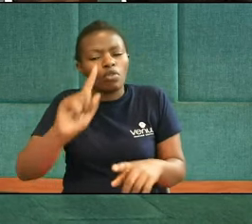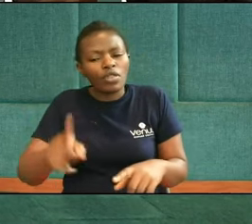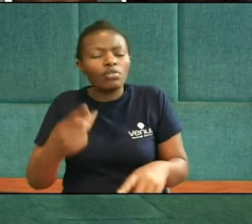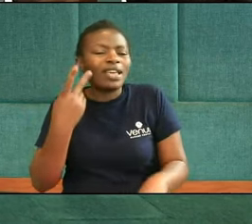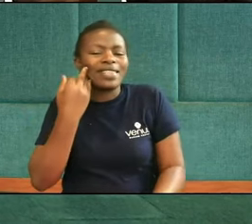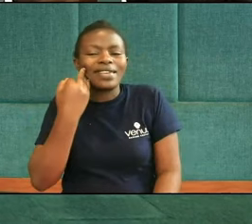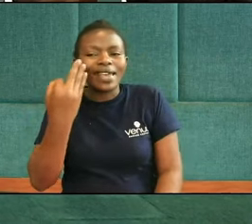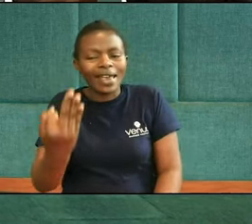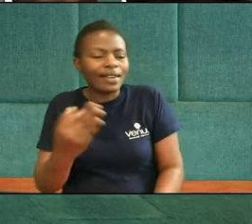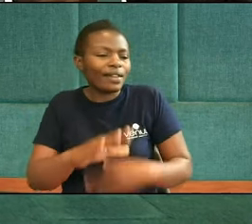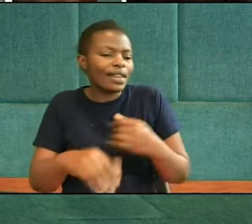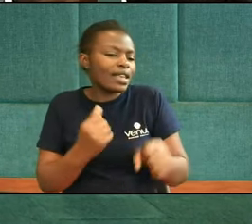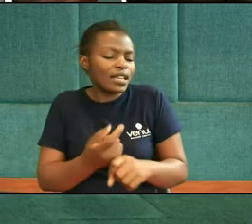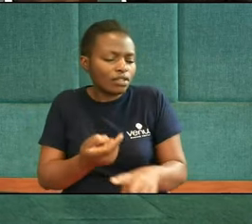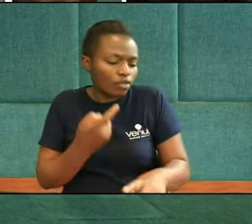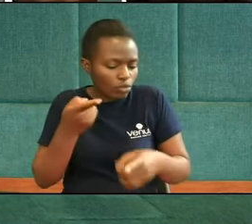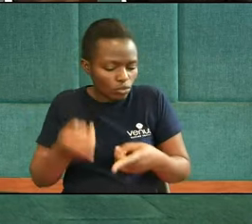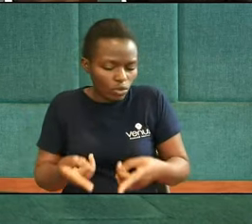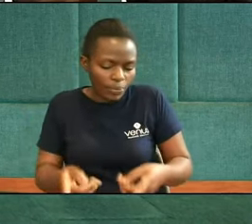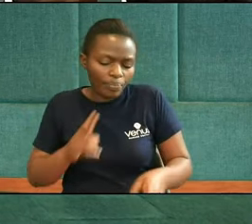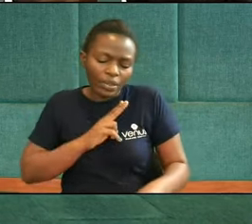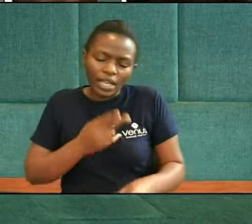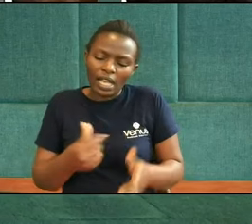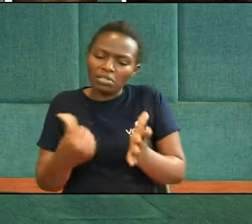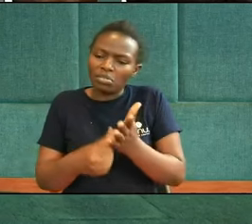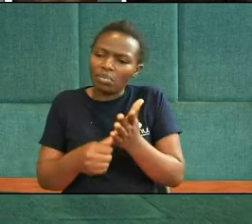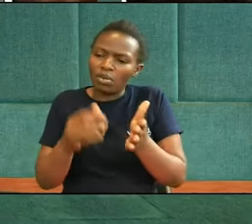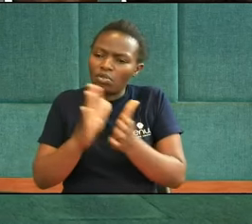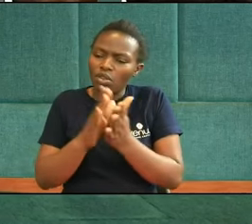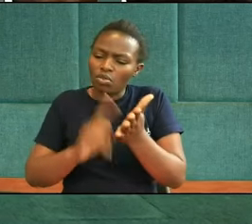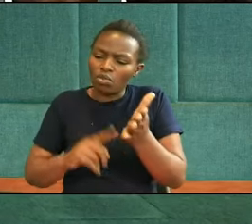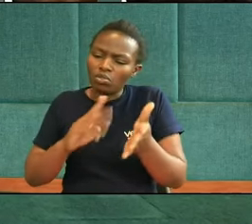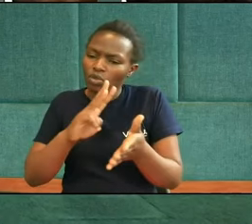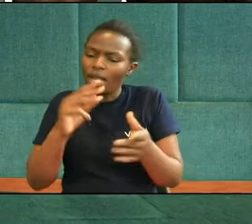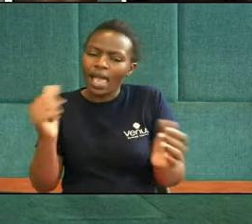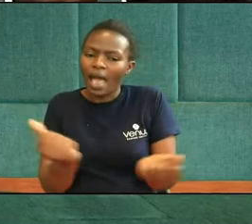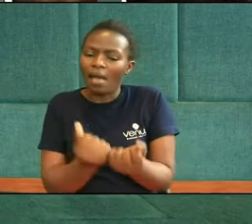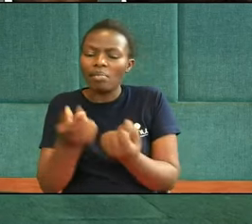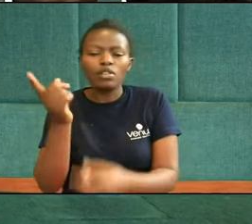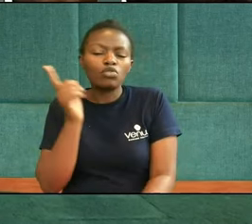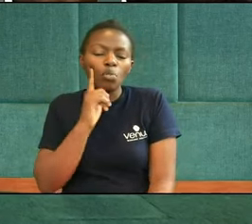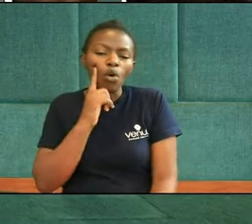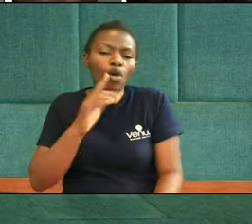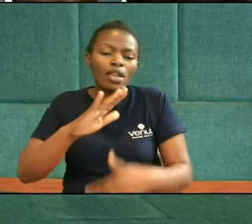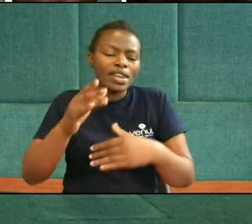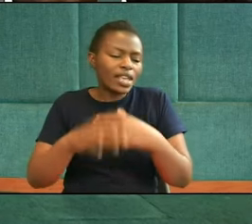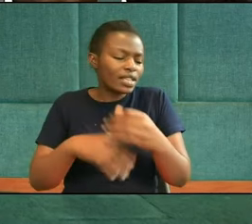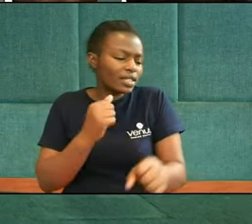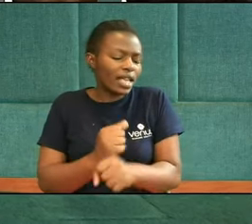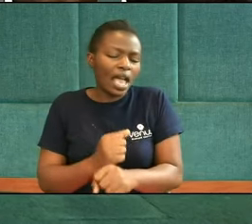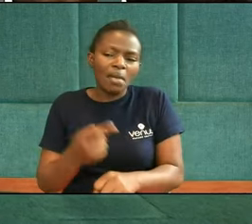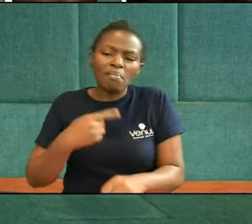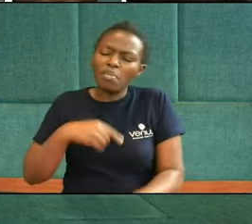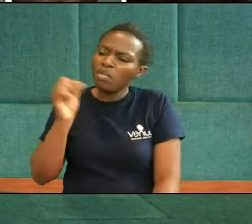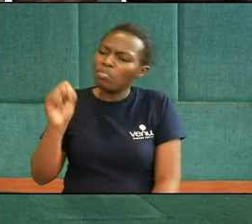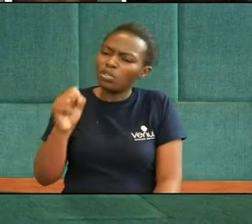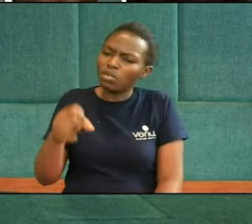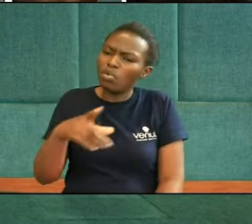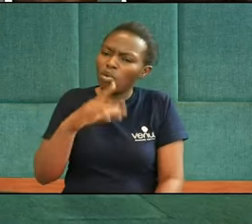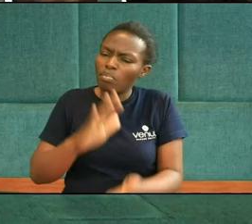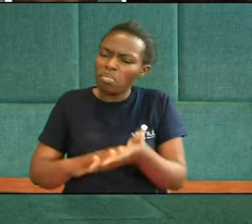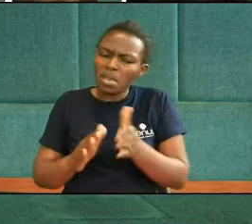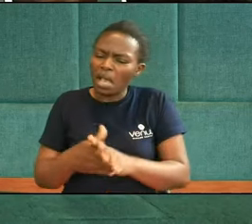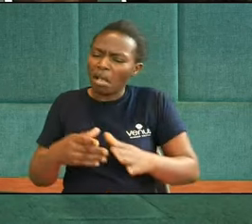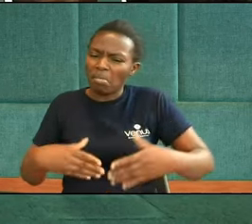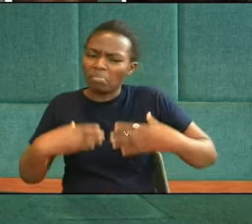Can you imagine You know Usually we are troubled By what's going to happen tomorrow What's going to happen next year Will I be a going concern You know